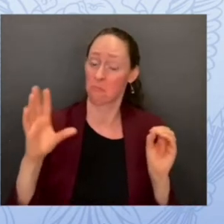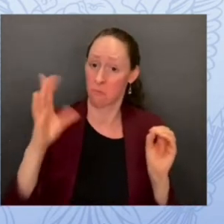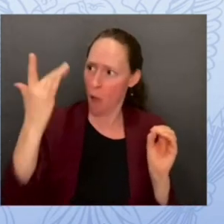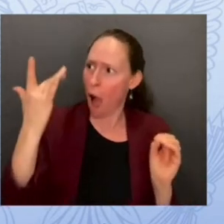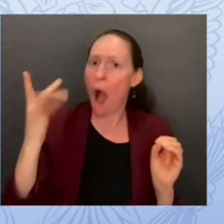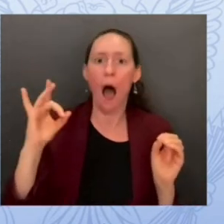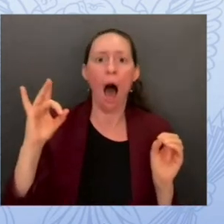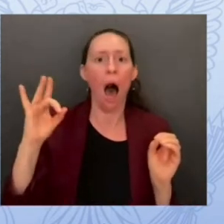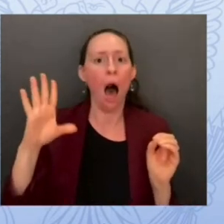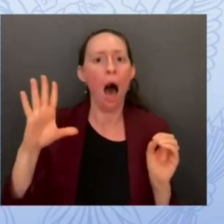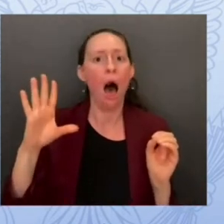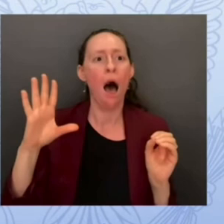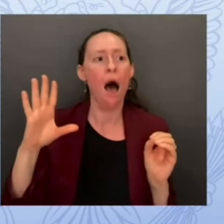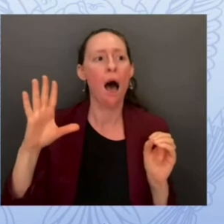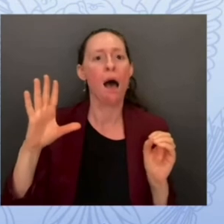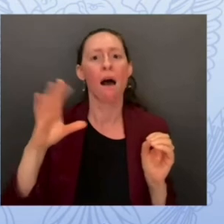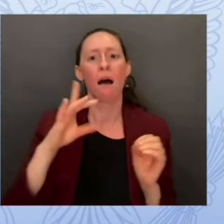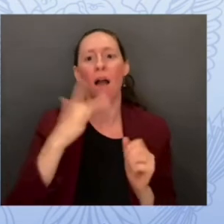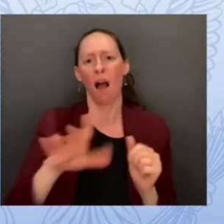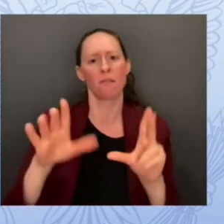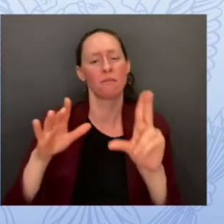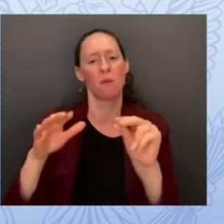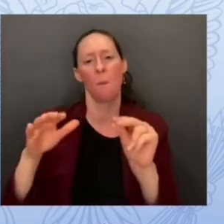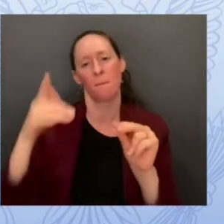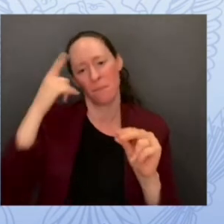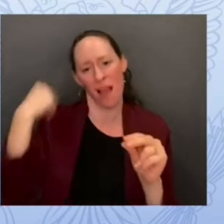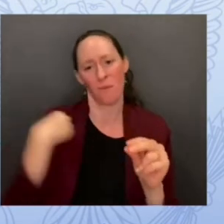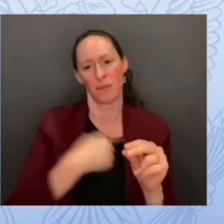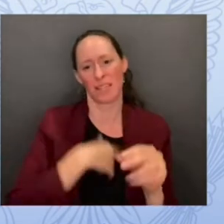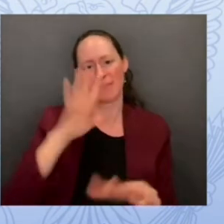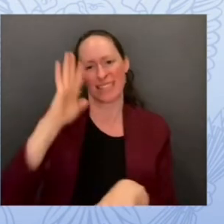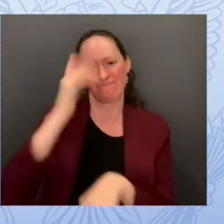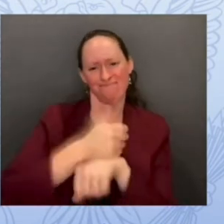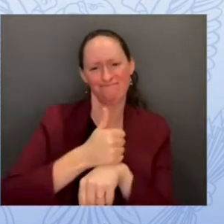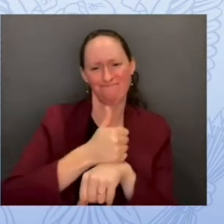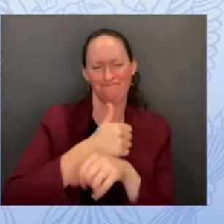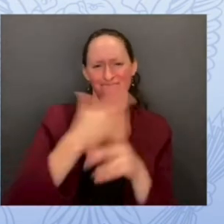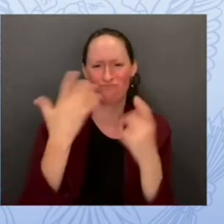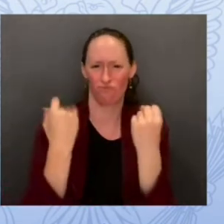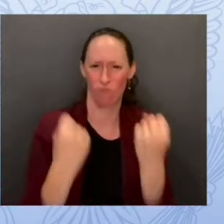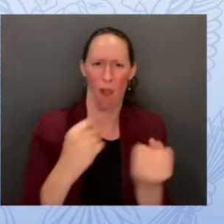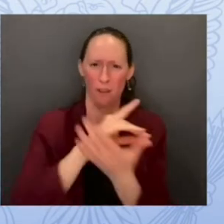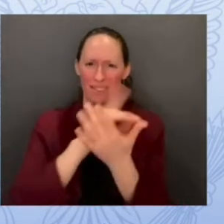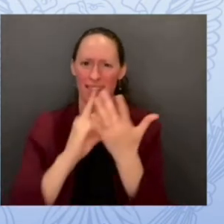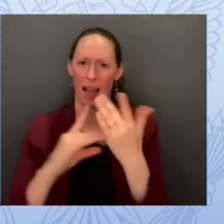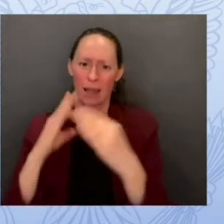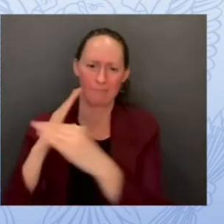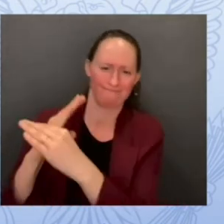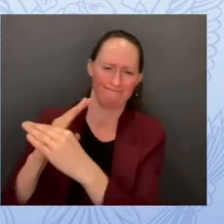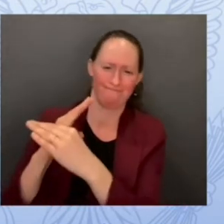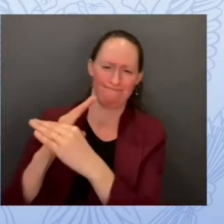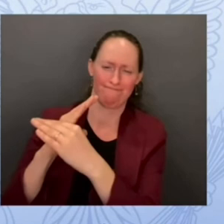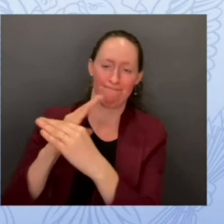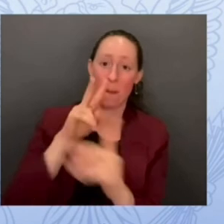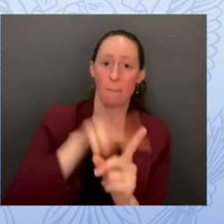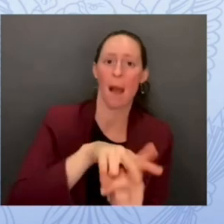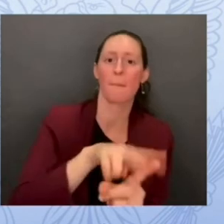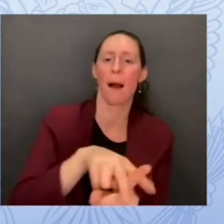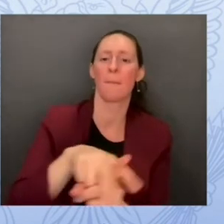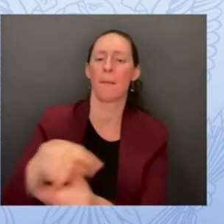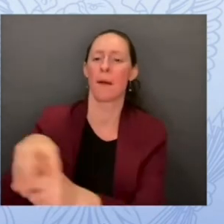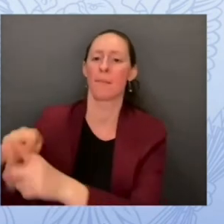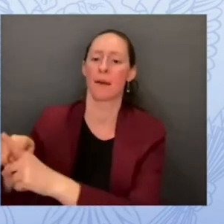principle of secure by design to chromebooks and this is the result now the